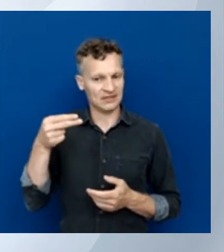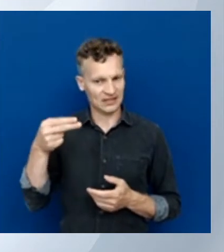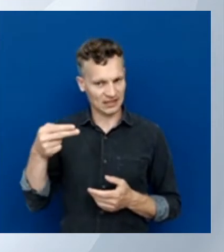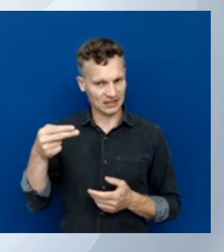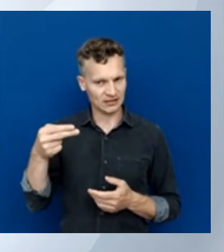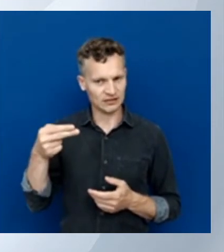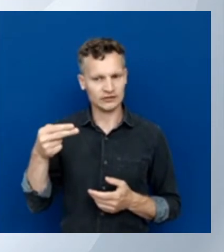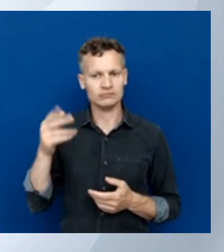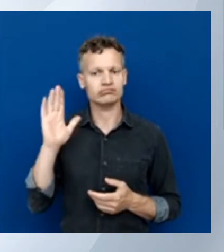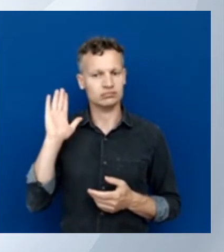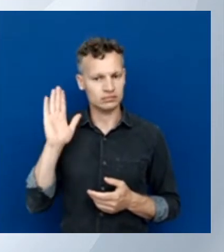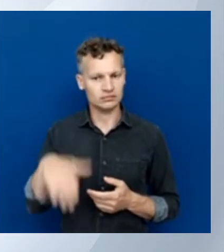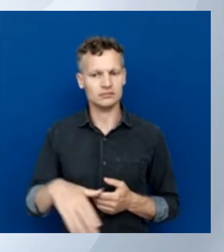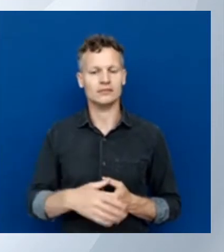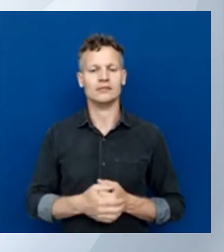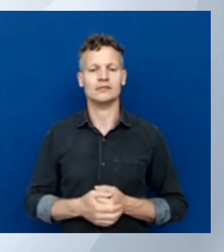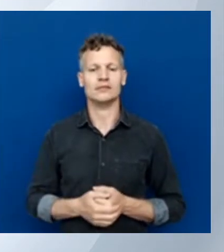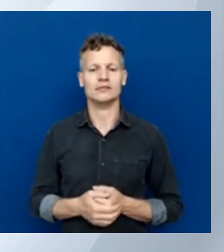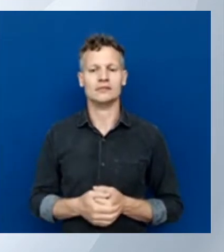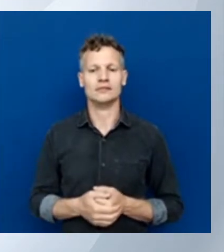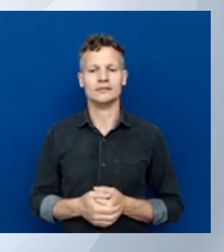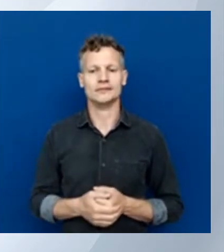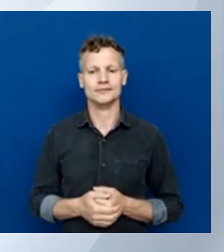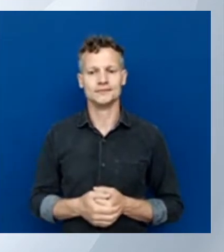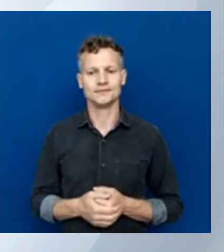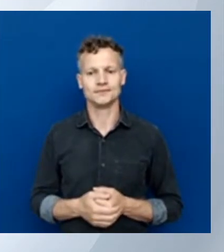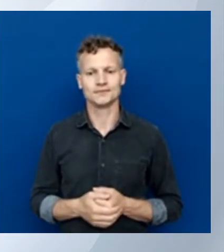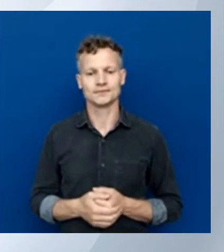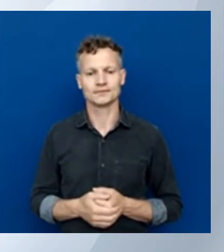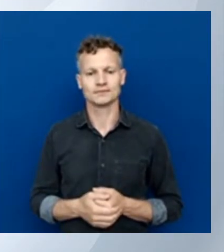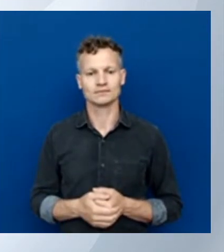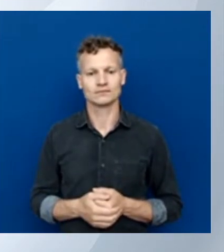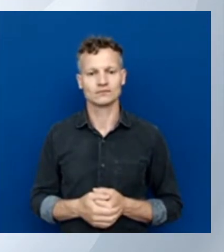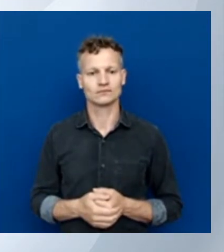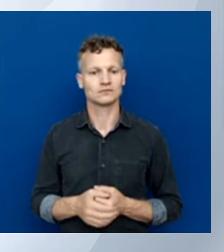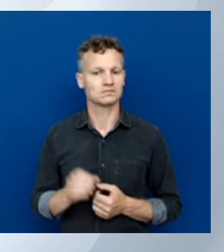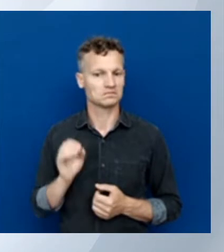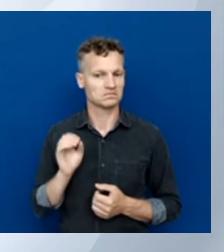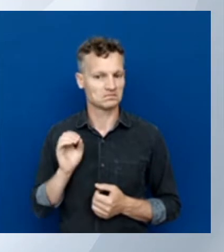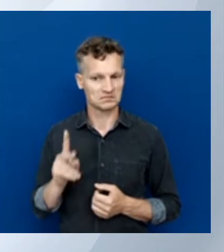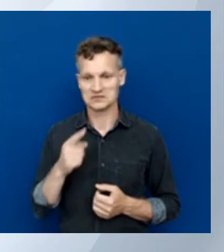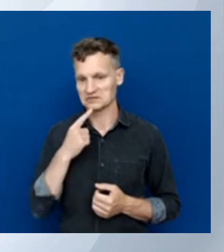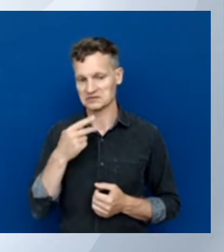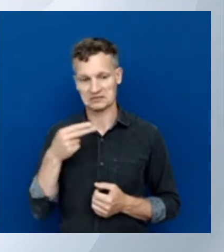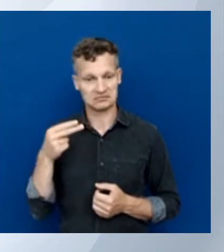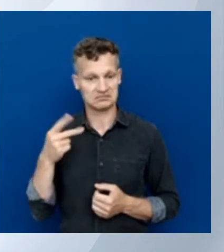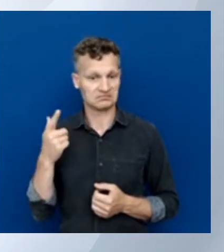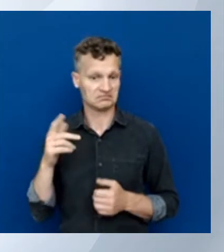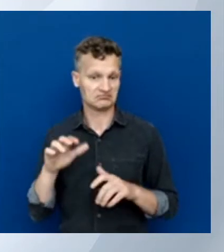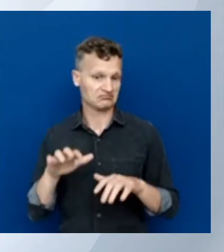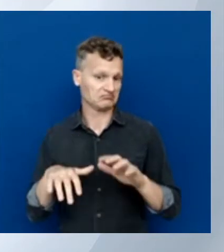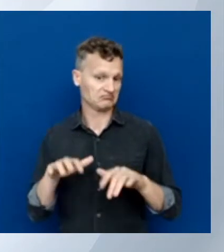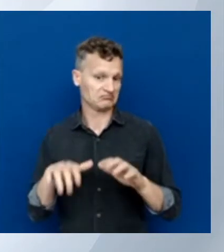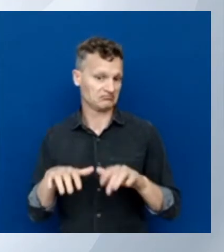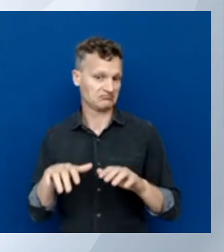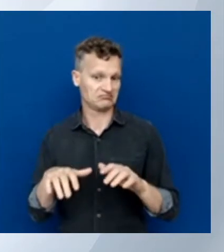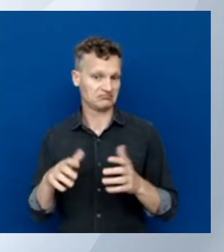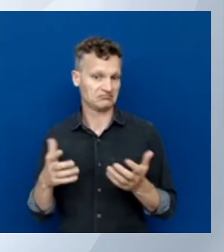it just needs a name. So I'll put the name in there and another beautiful name.